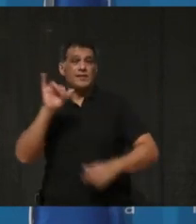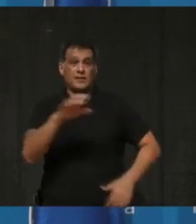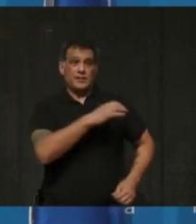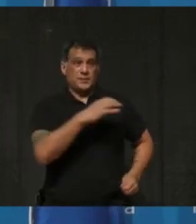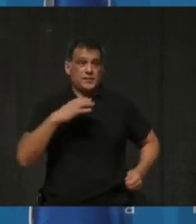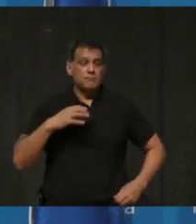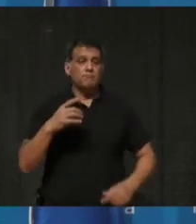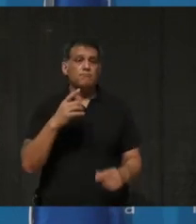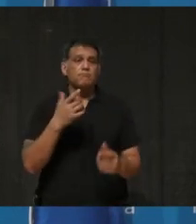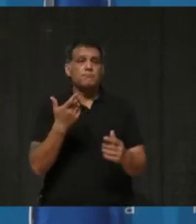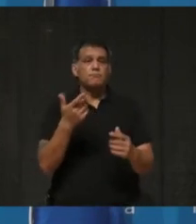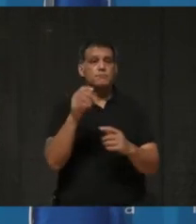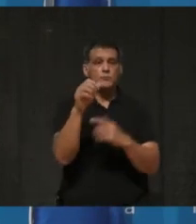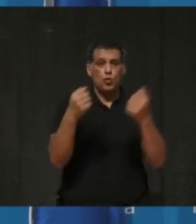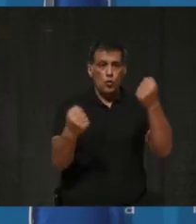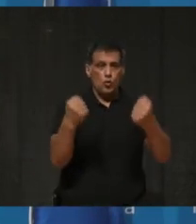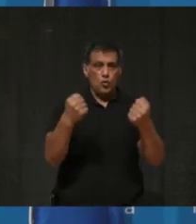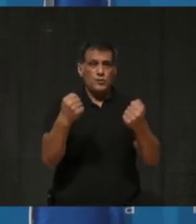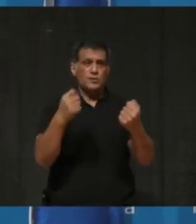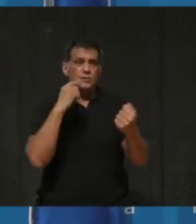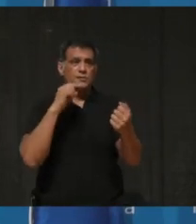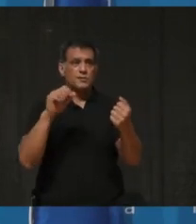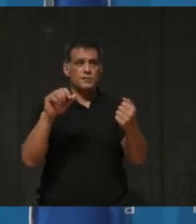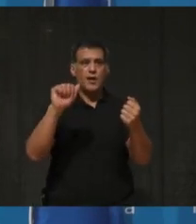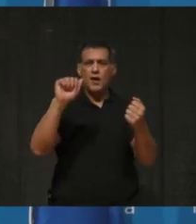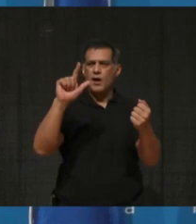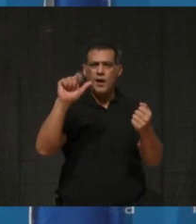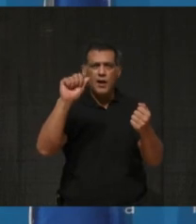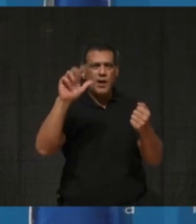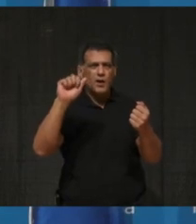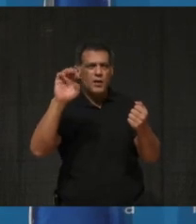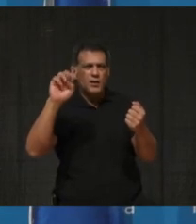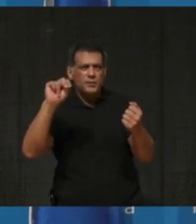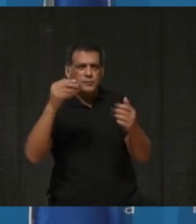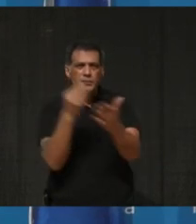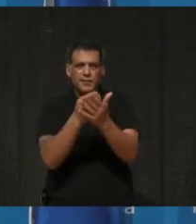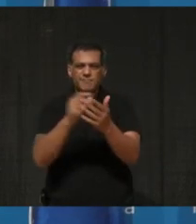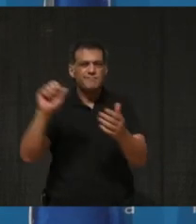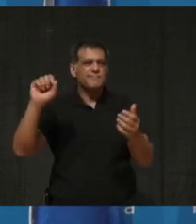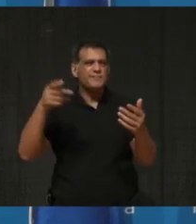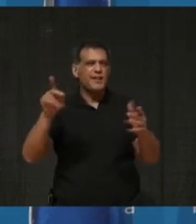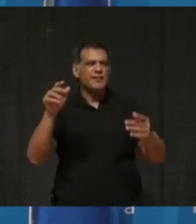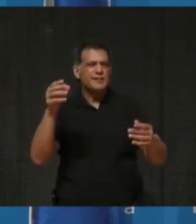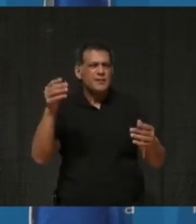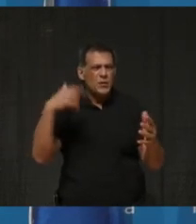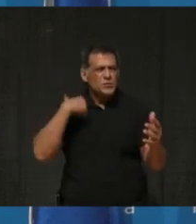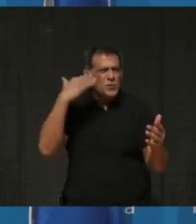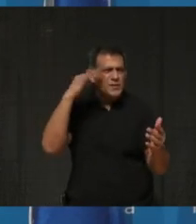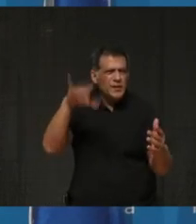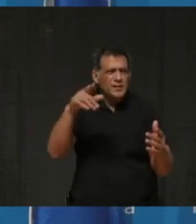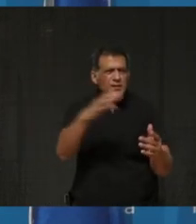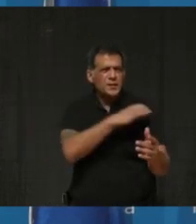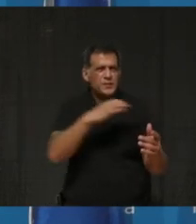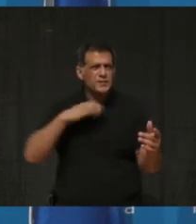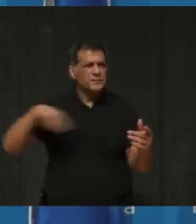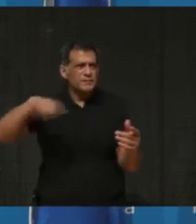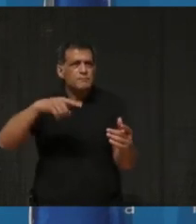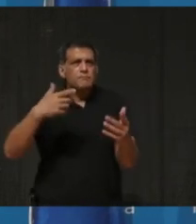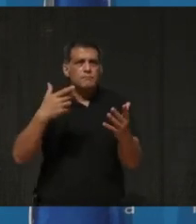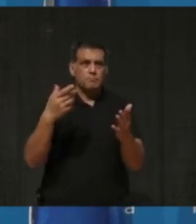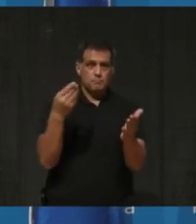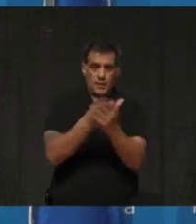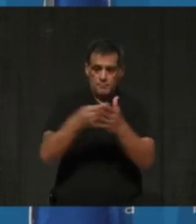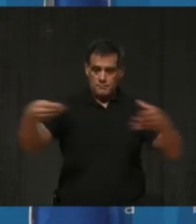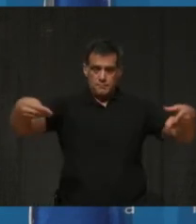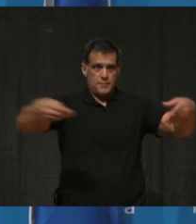car allowance. And I'll be frank in this question. We know that councillors are quite well compensated. We know that everyone around your council table has said